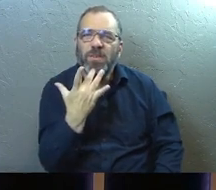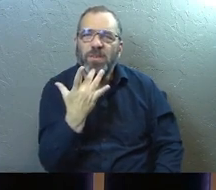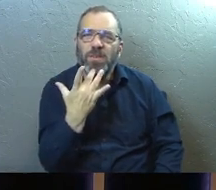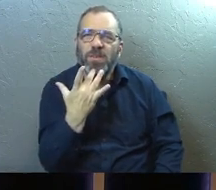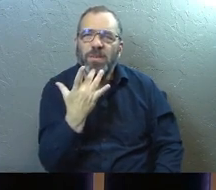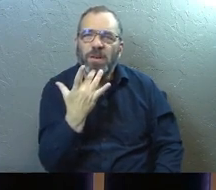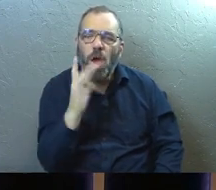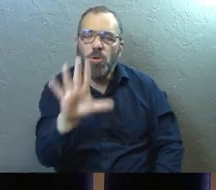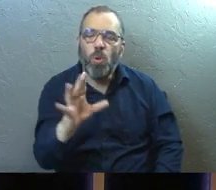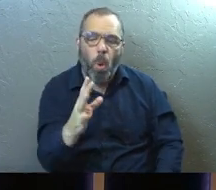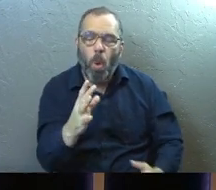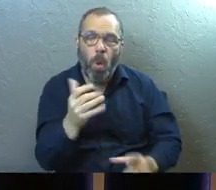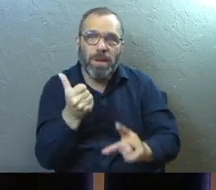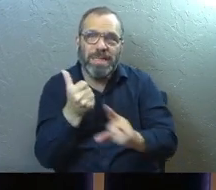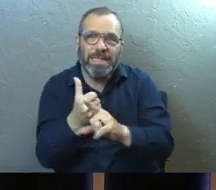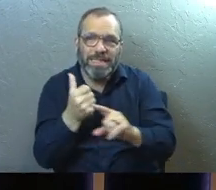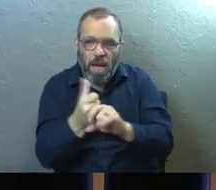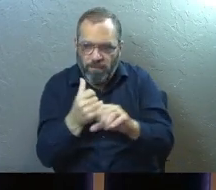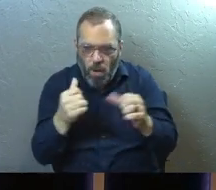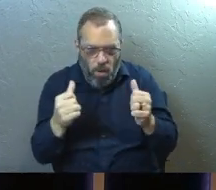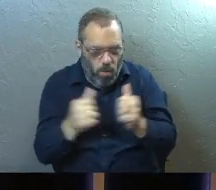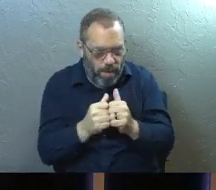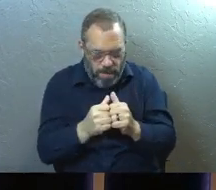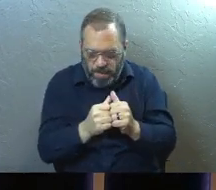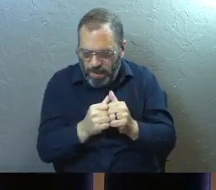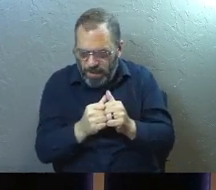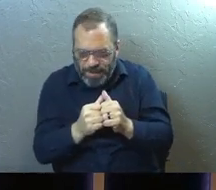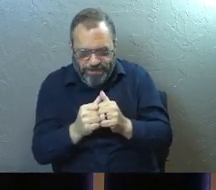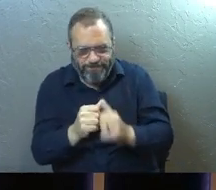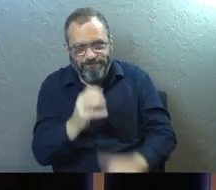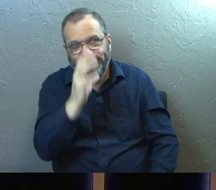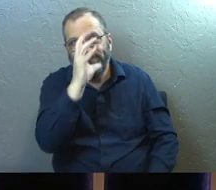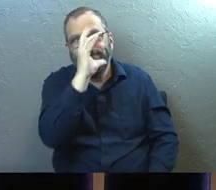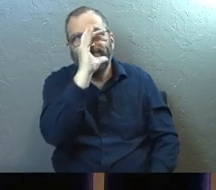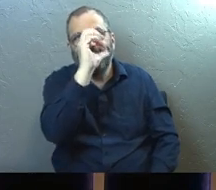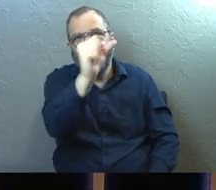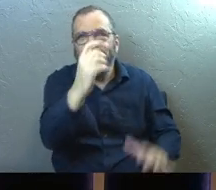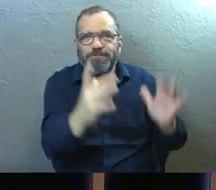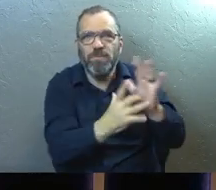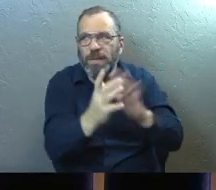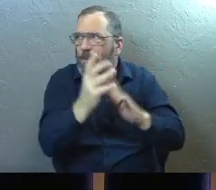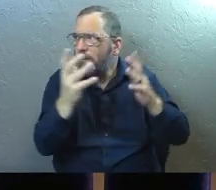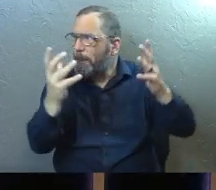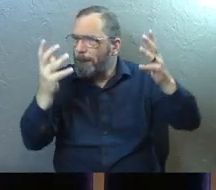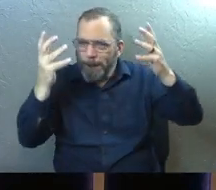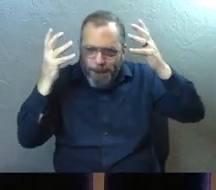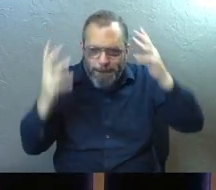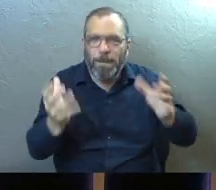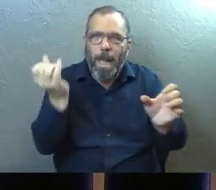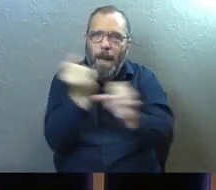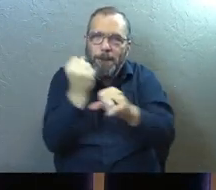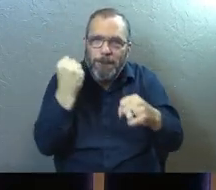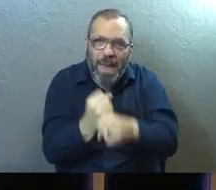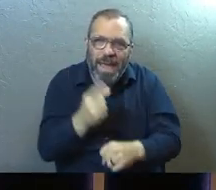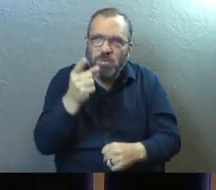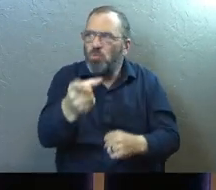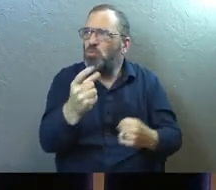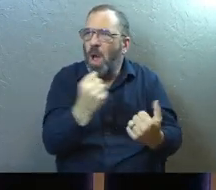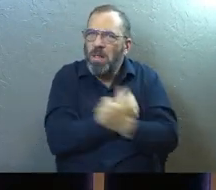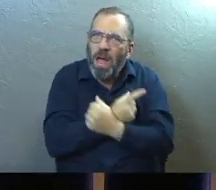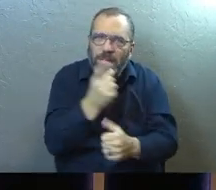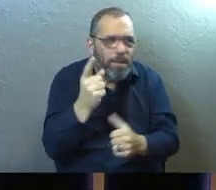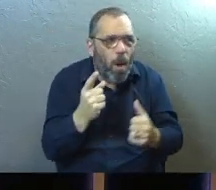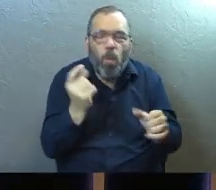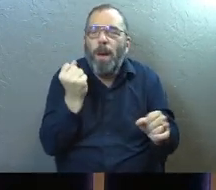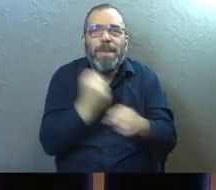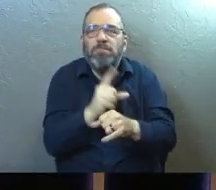Reacquaint yourself with what draws you to Jesus. Right? Like what makes you love him? What makes you